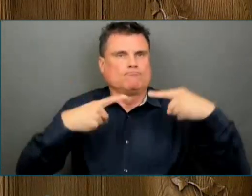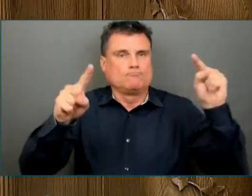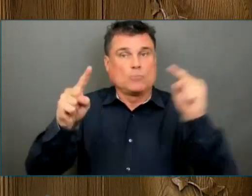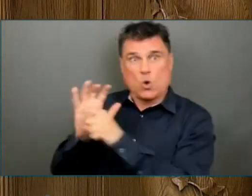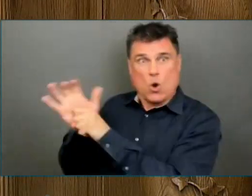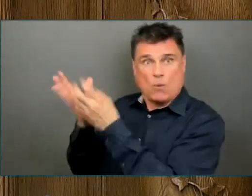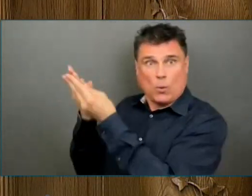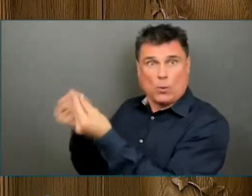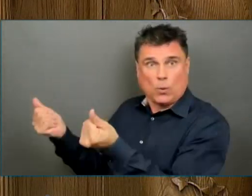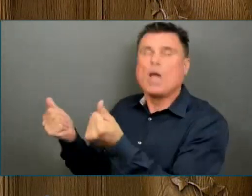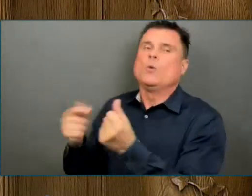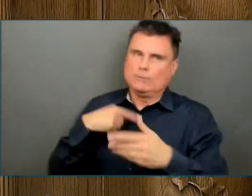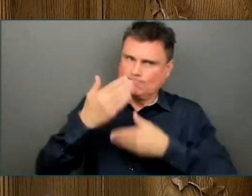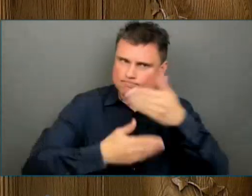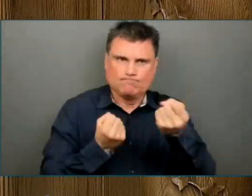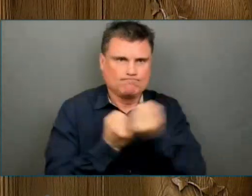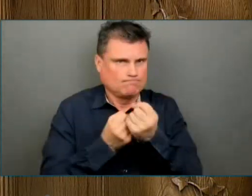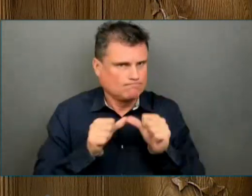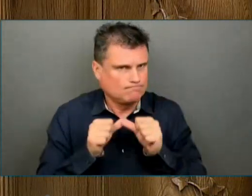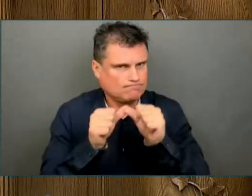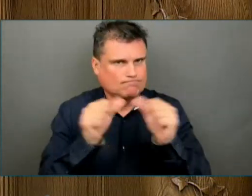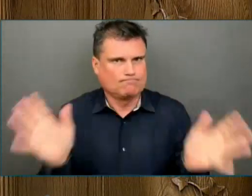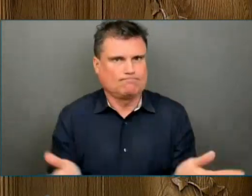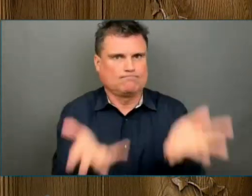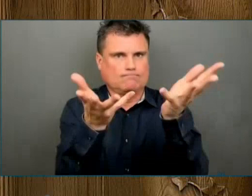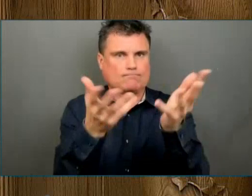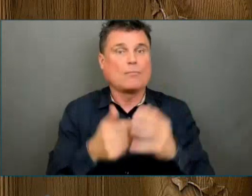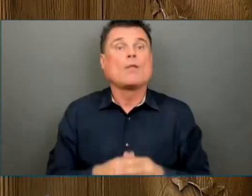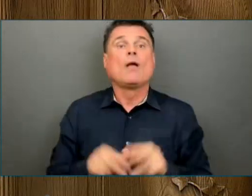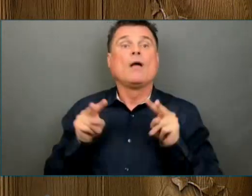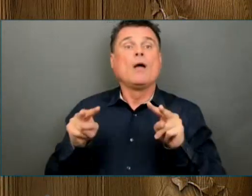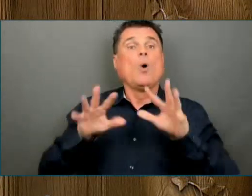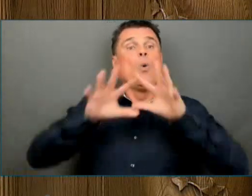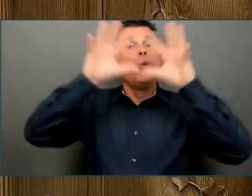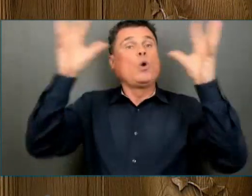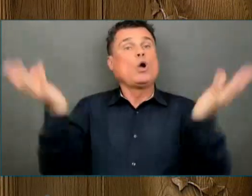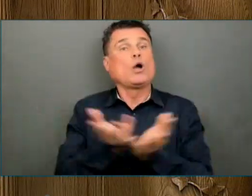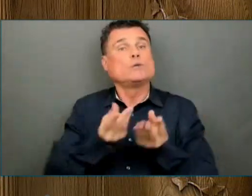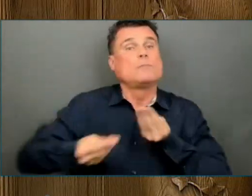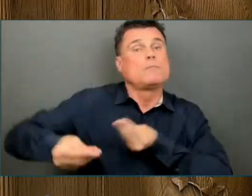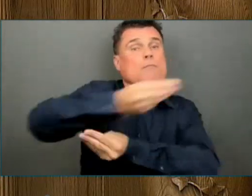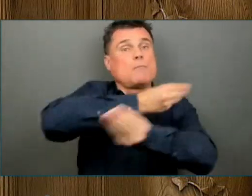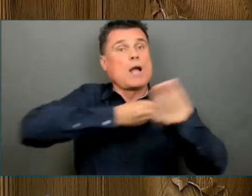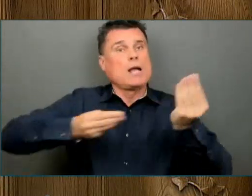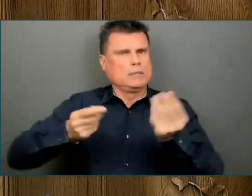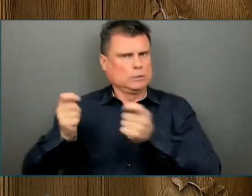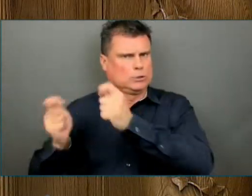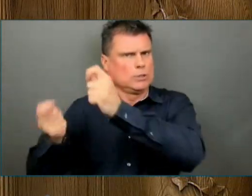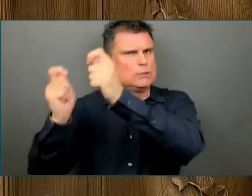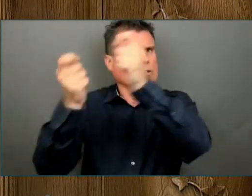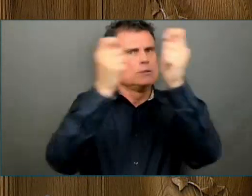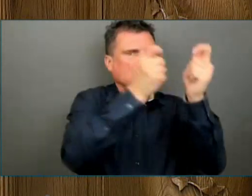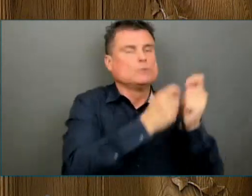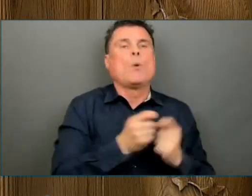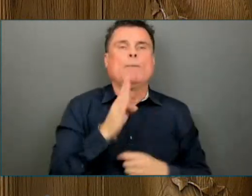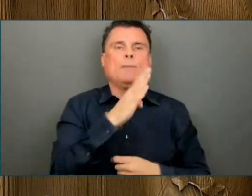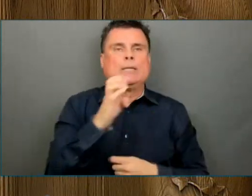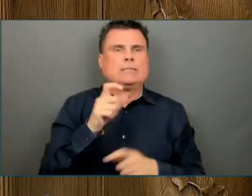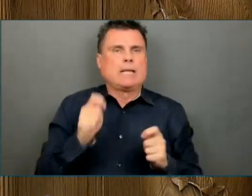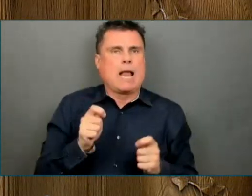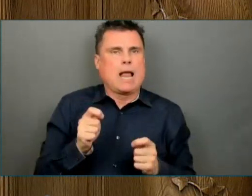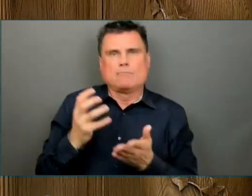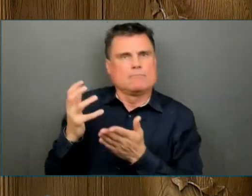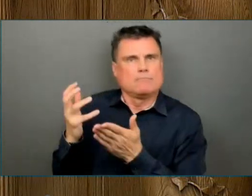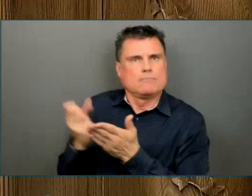markets are changing in ways that offer significant opportunities for BC's goods and services. Prices are expected to continue to